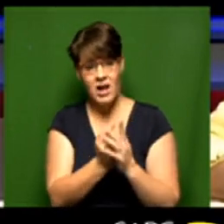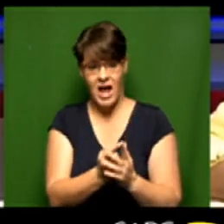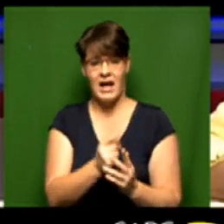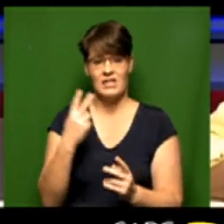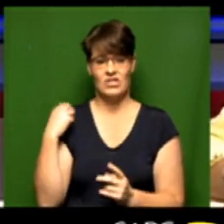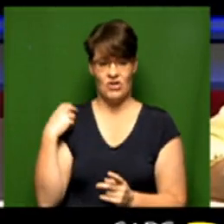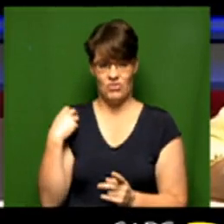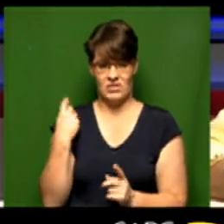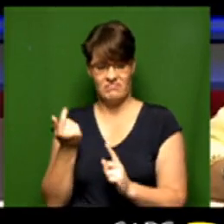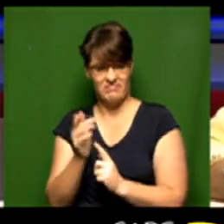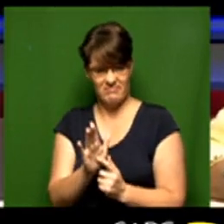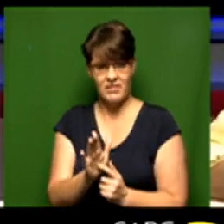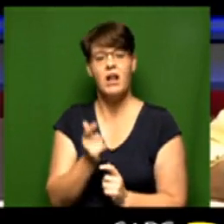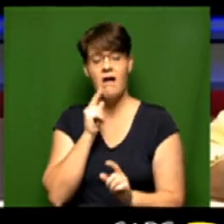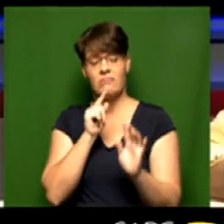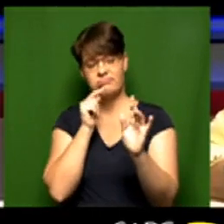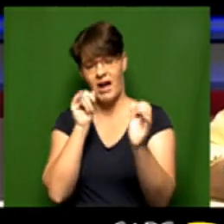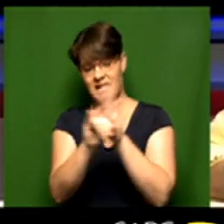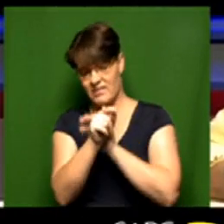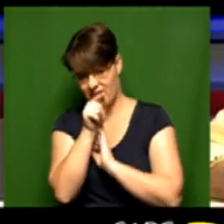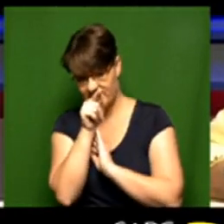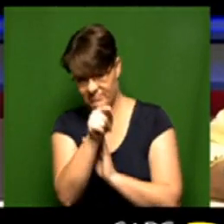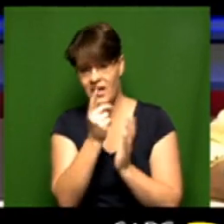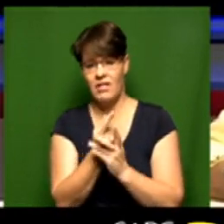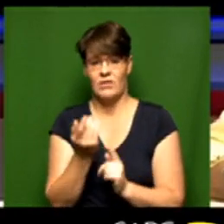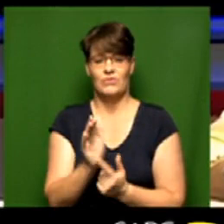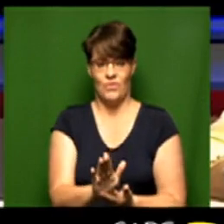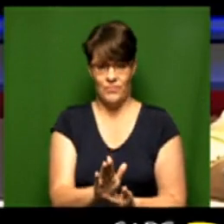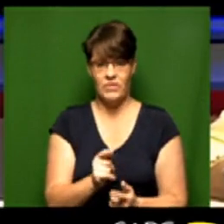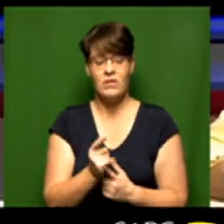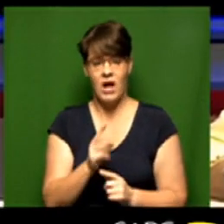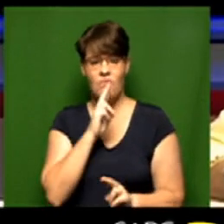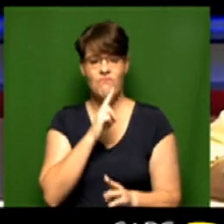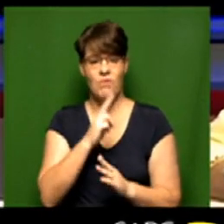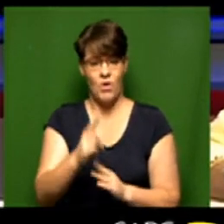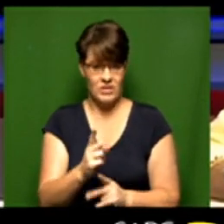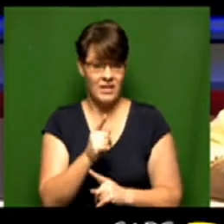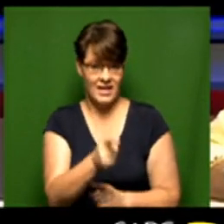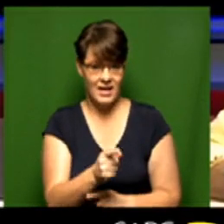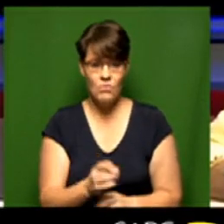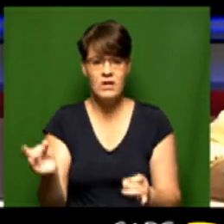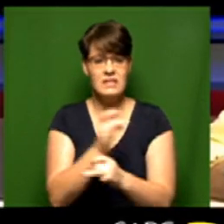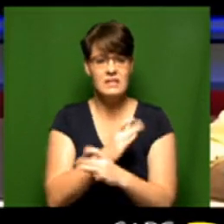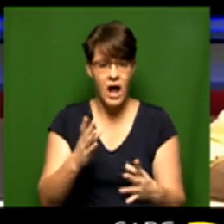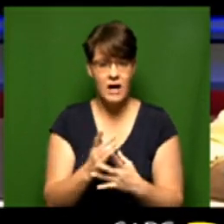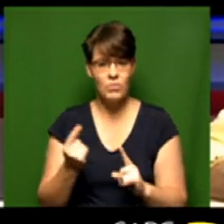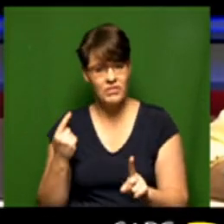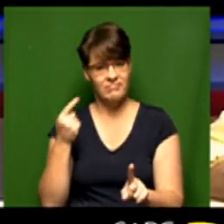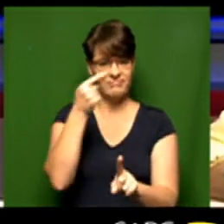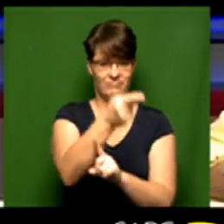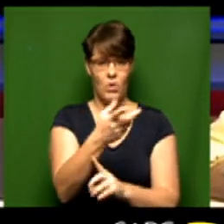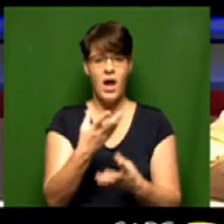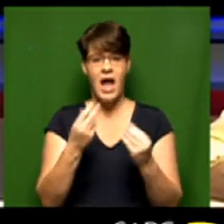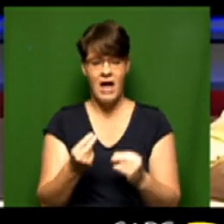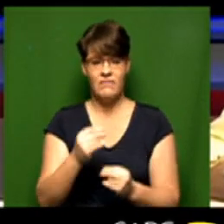security personnel all over the country so the SABC having deployed reporters there let's start off with some crossings in fact